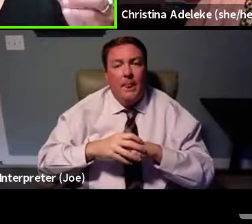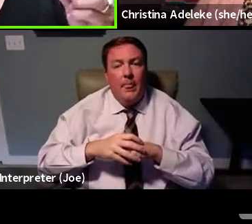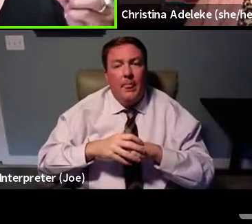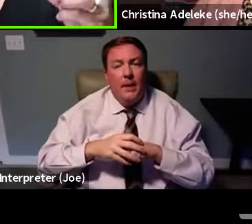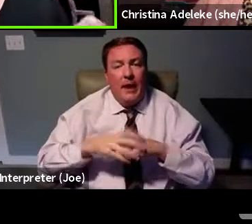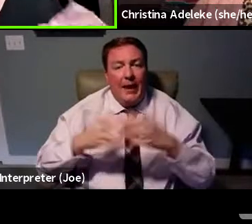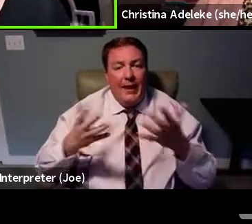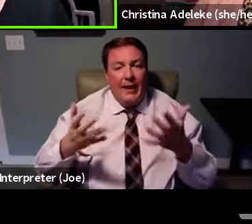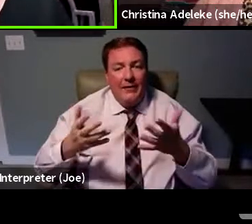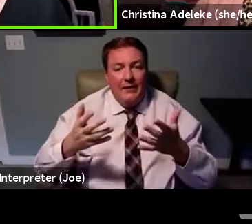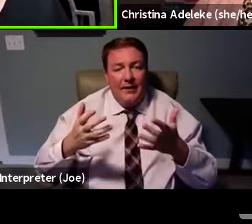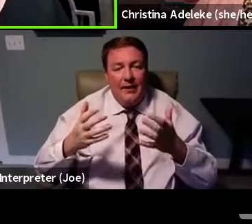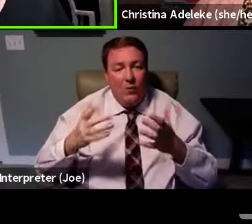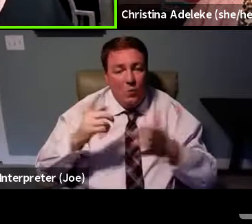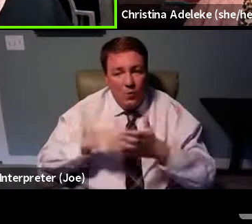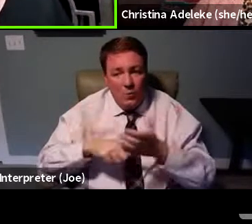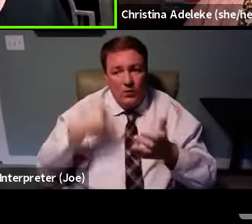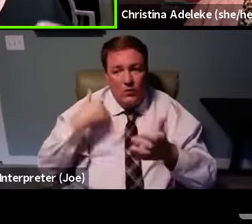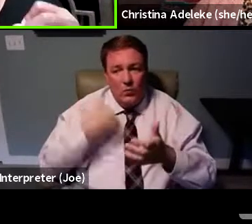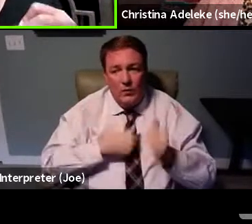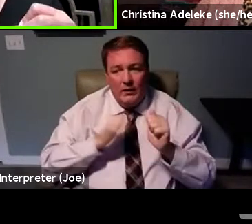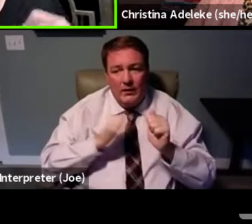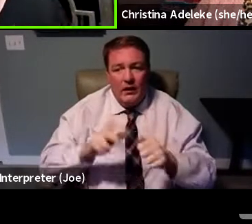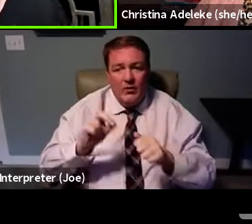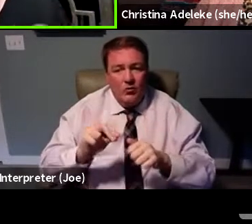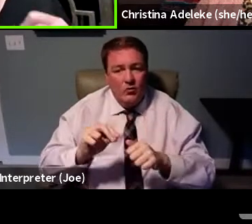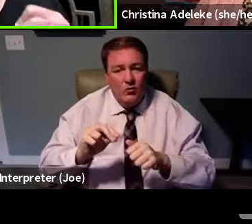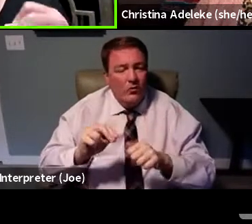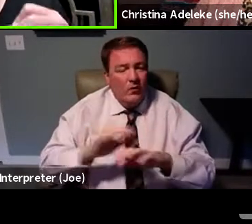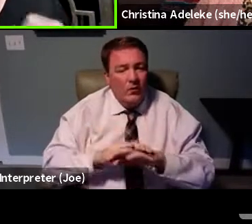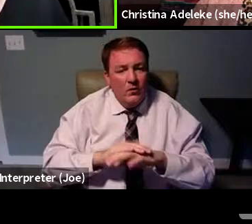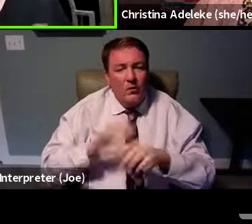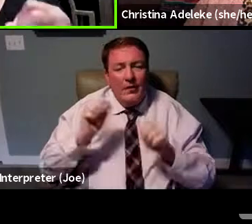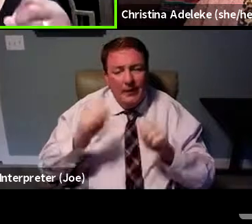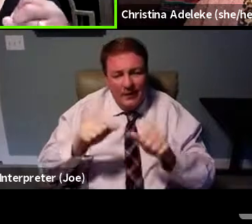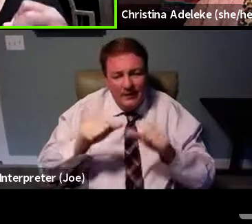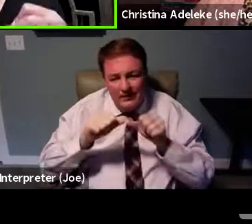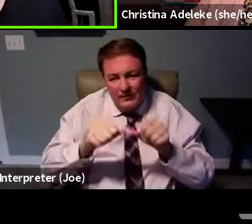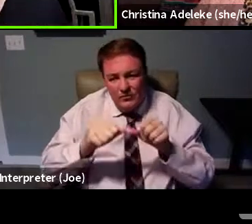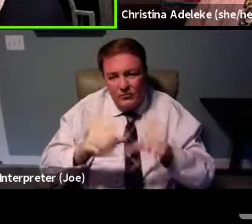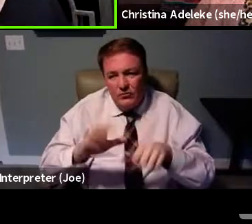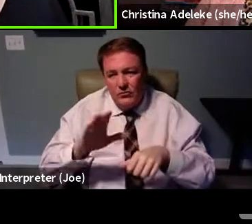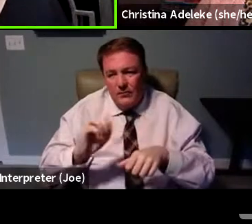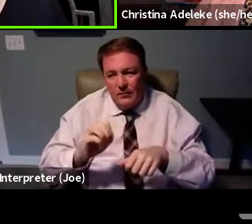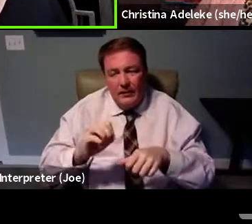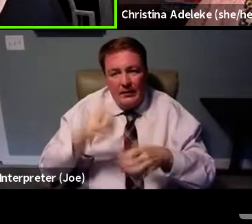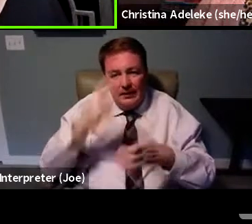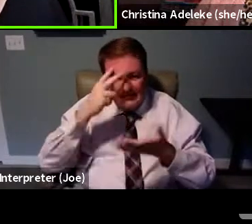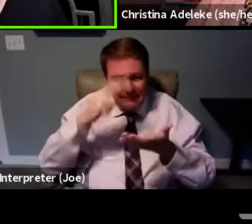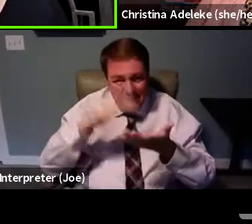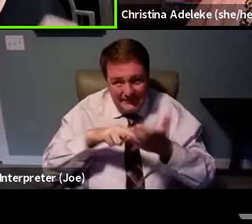what we can do, we can continue to be intentional